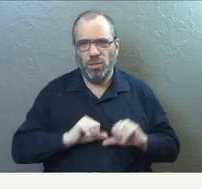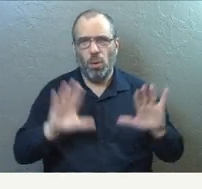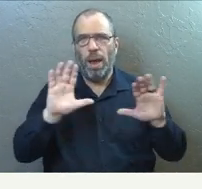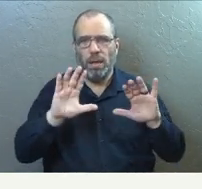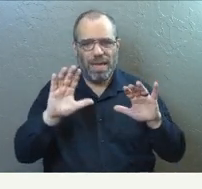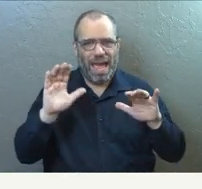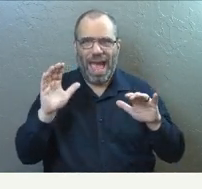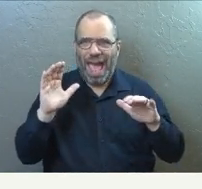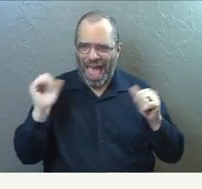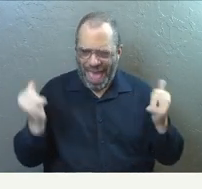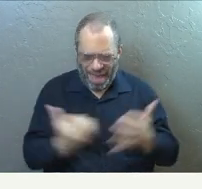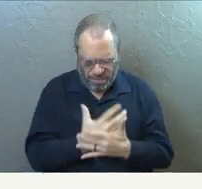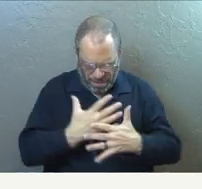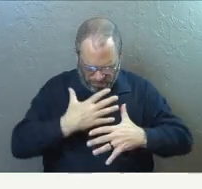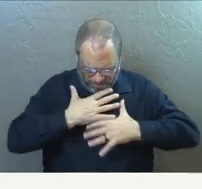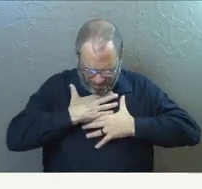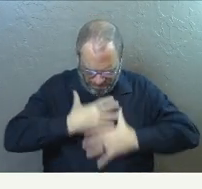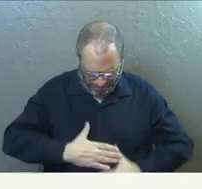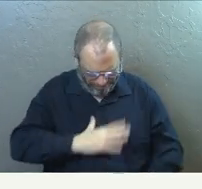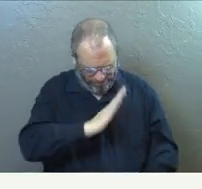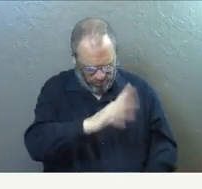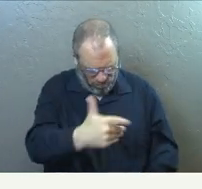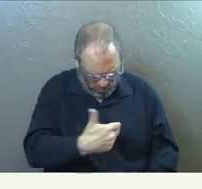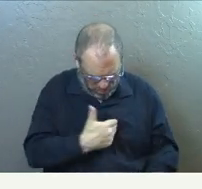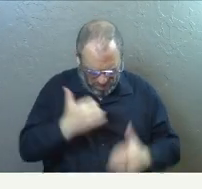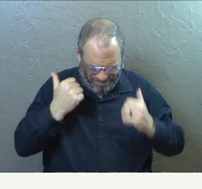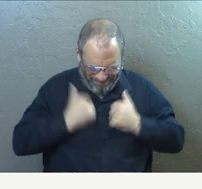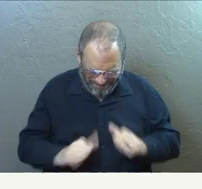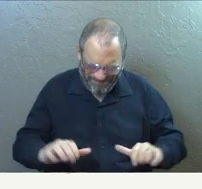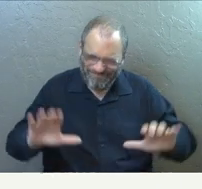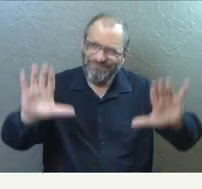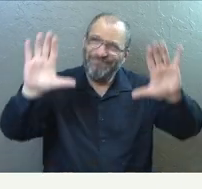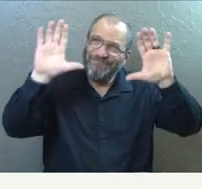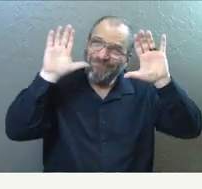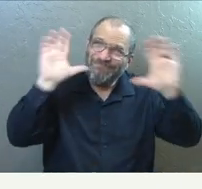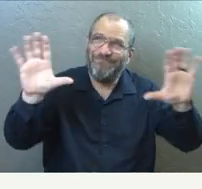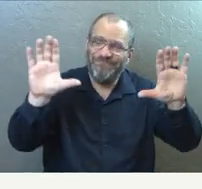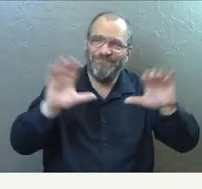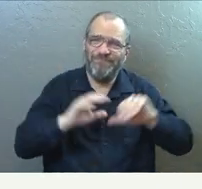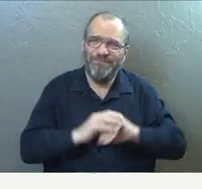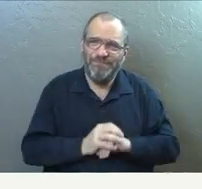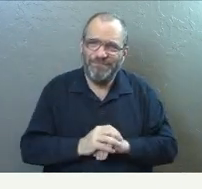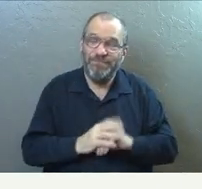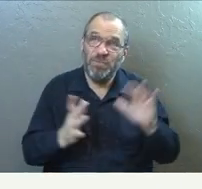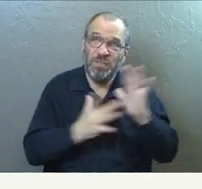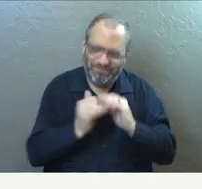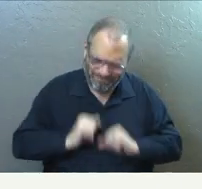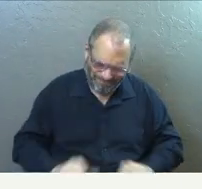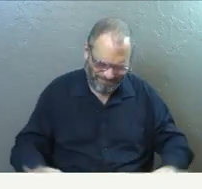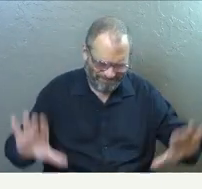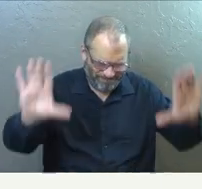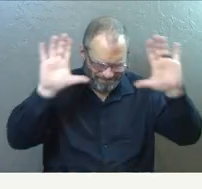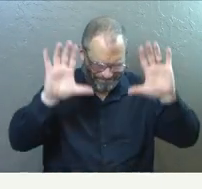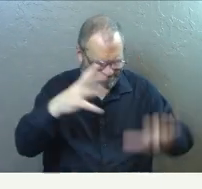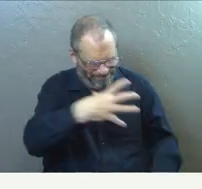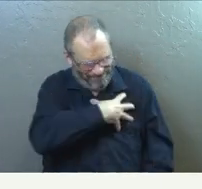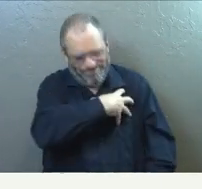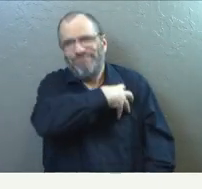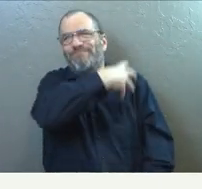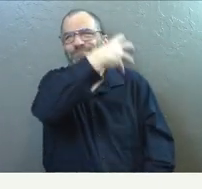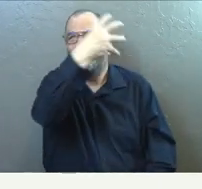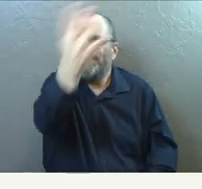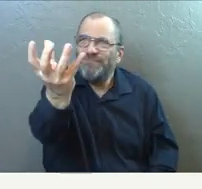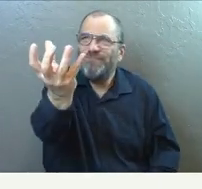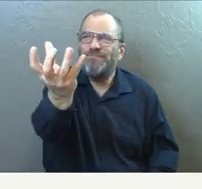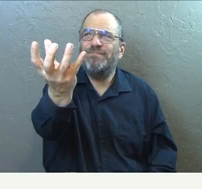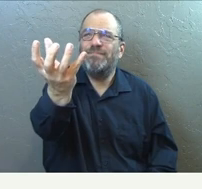every square inch of my soul, I surrender to you, Jesus. I give it to you, Jesus.